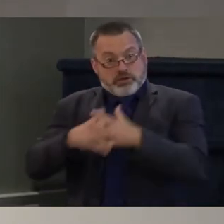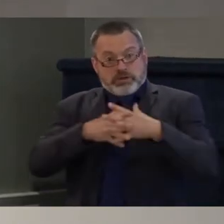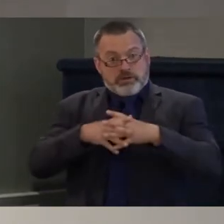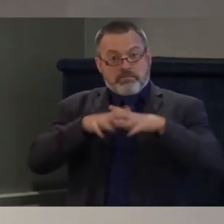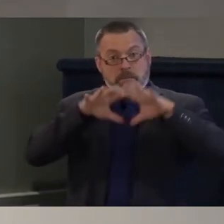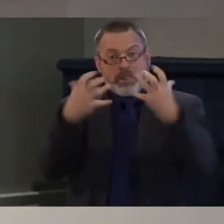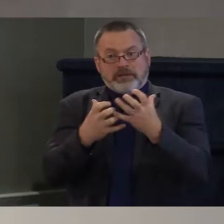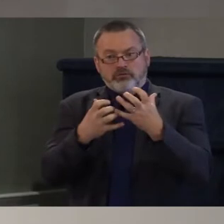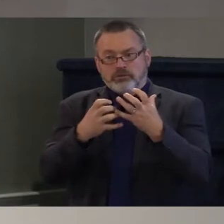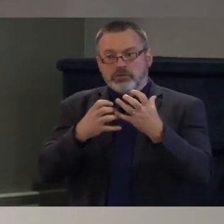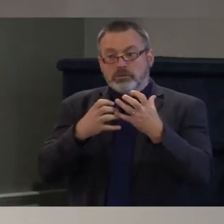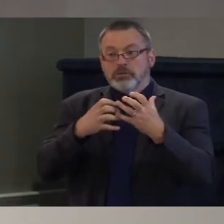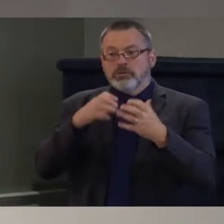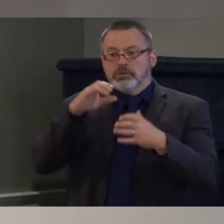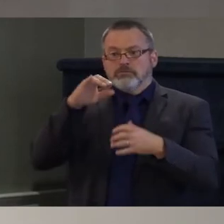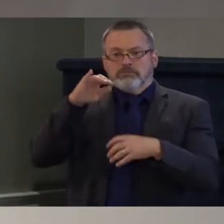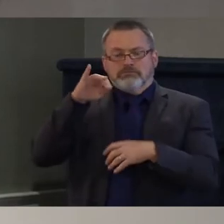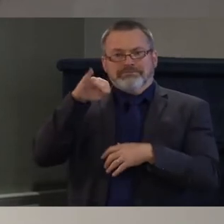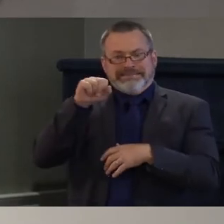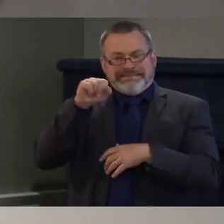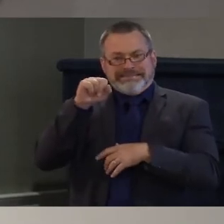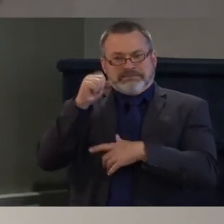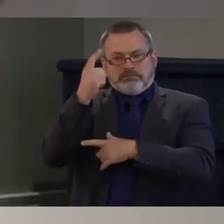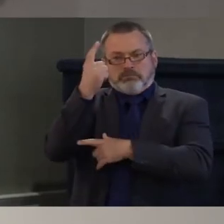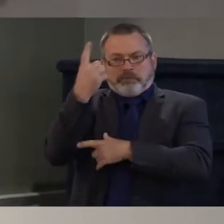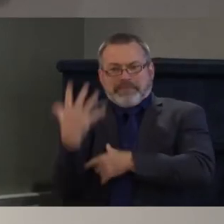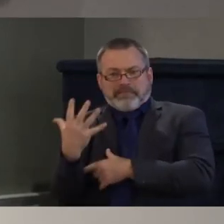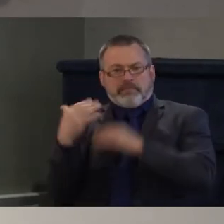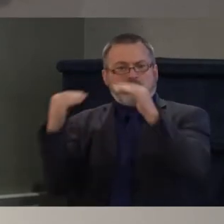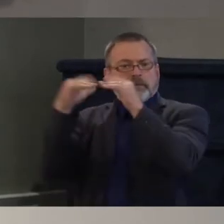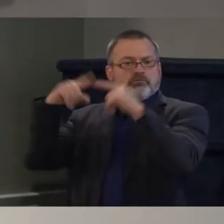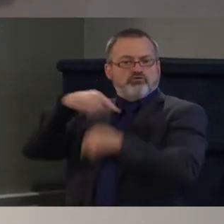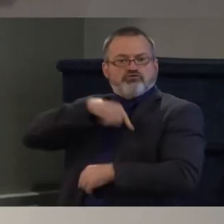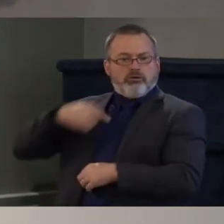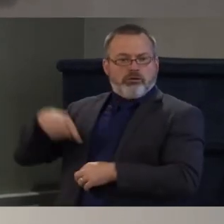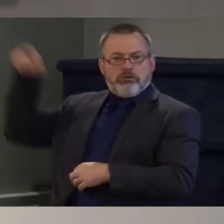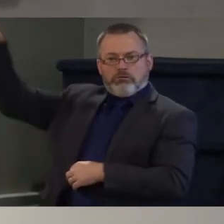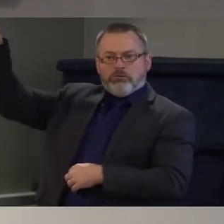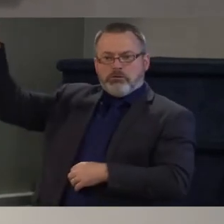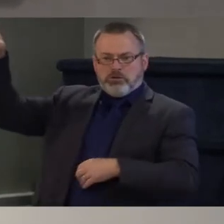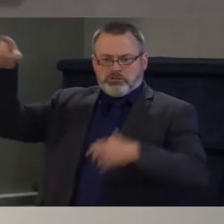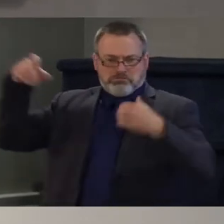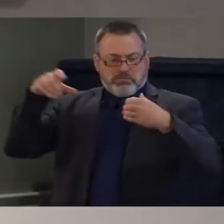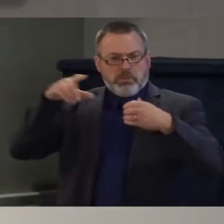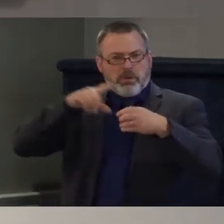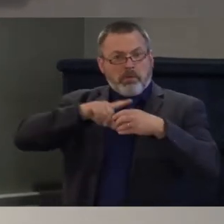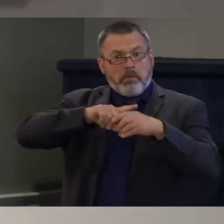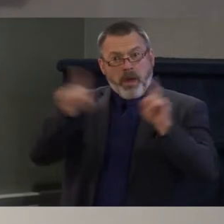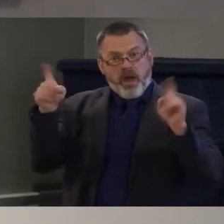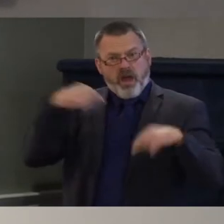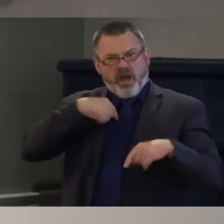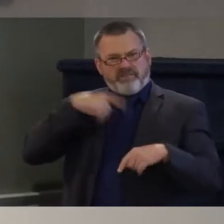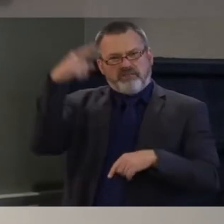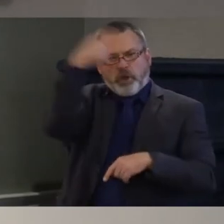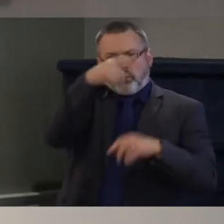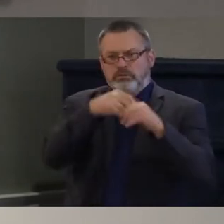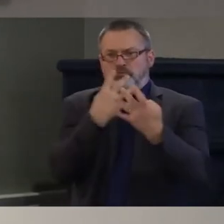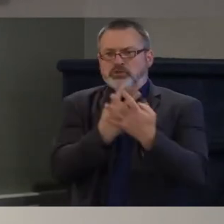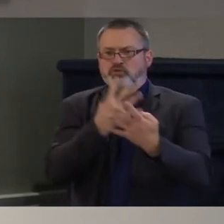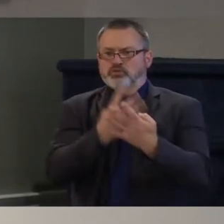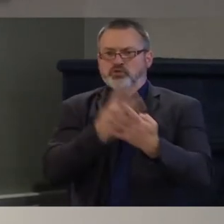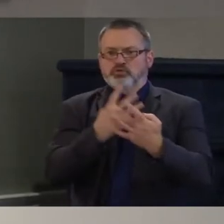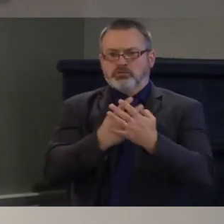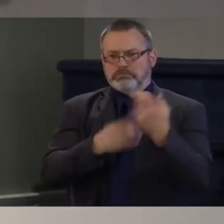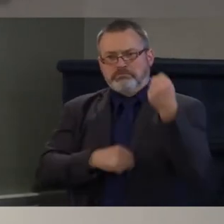-incarceration problem. And in my eyes, if you're not a violent person, you do not belong behind bars. And so that's step one. If there's anybody